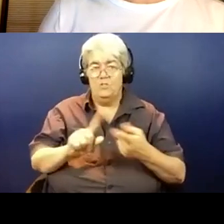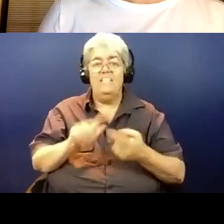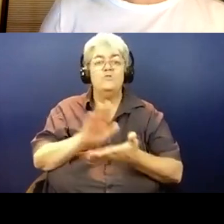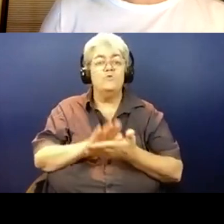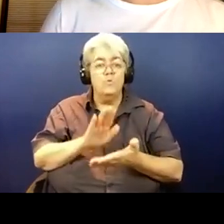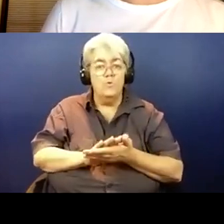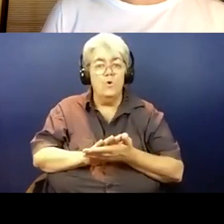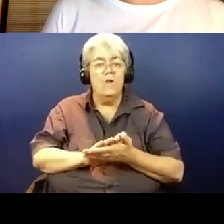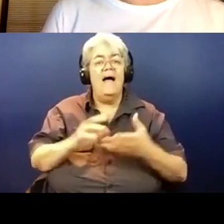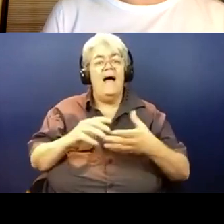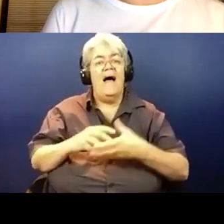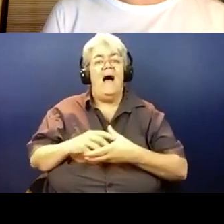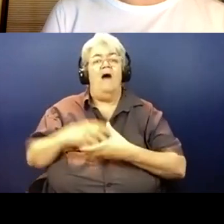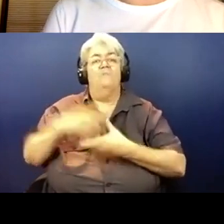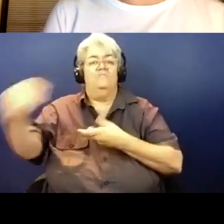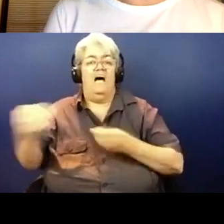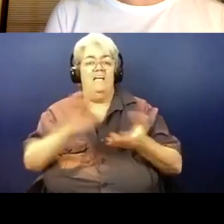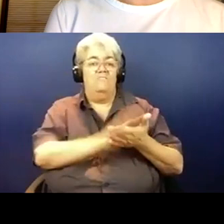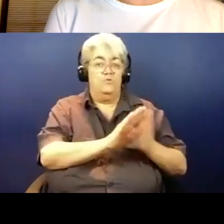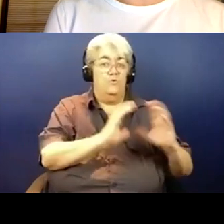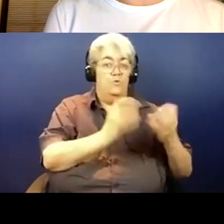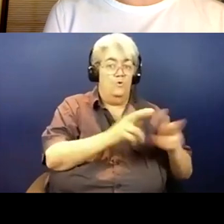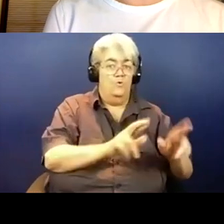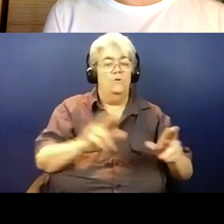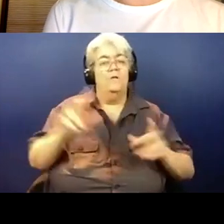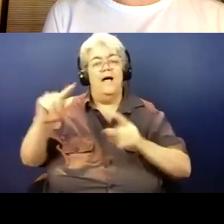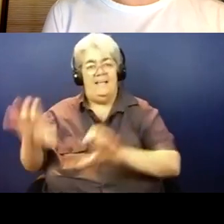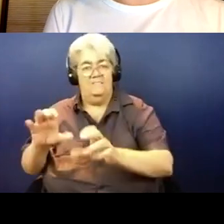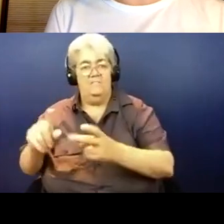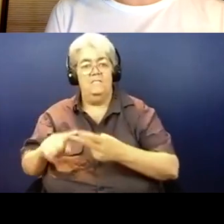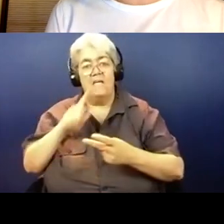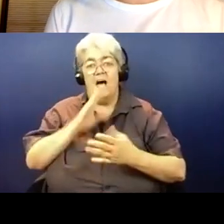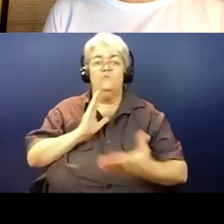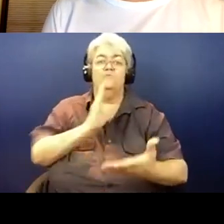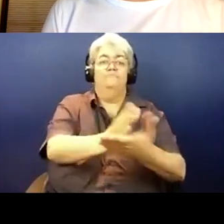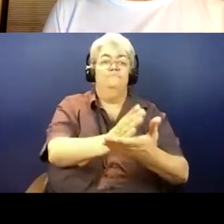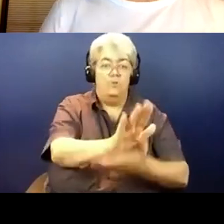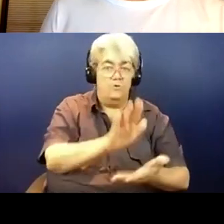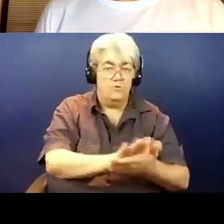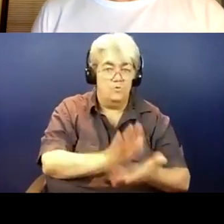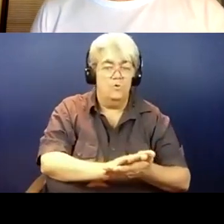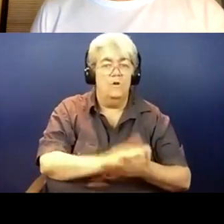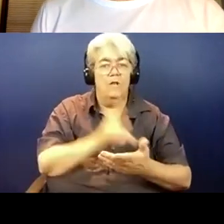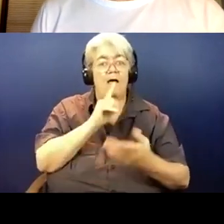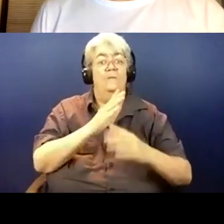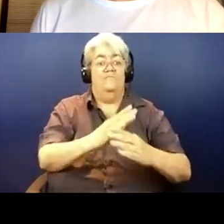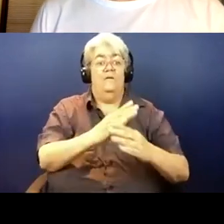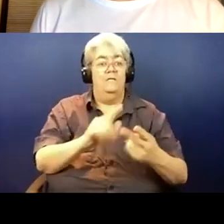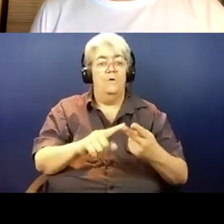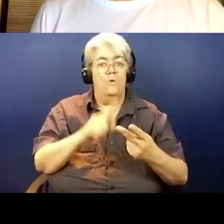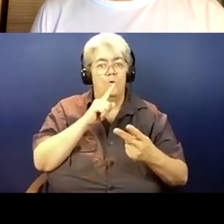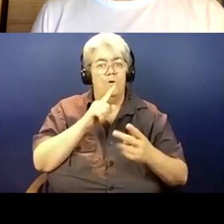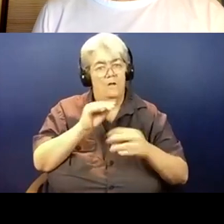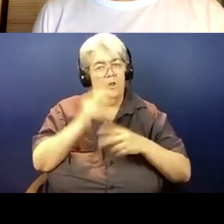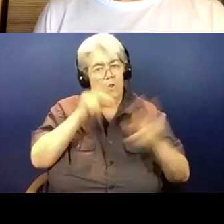complaint options and strategies for getting your school to stop it, prevent it and address the impact. Oh, I'm sorry, that's tomorrow's